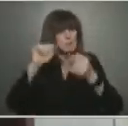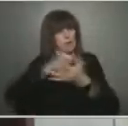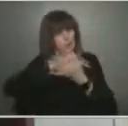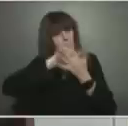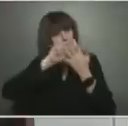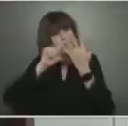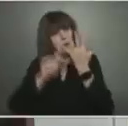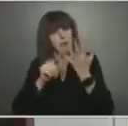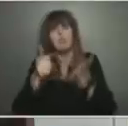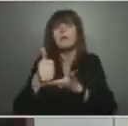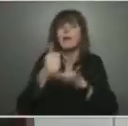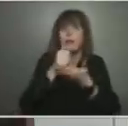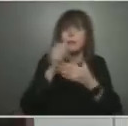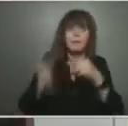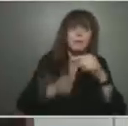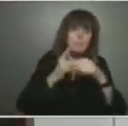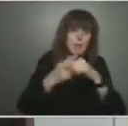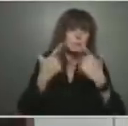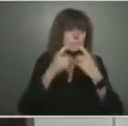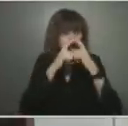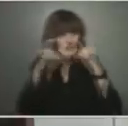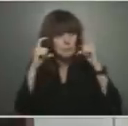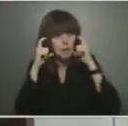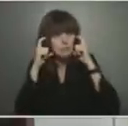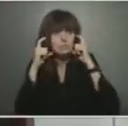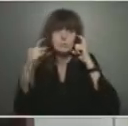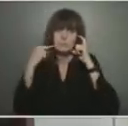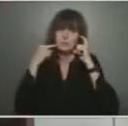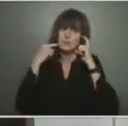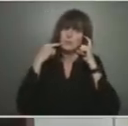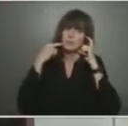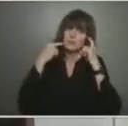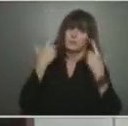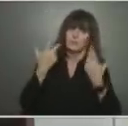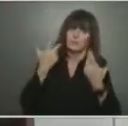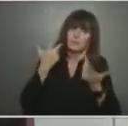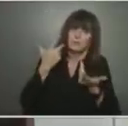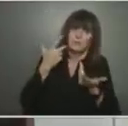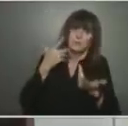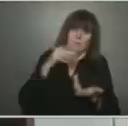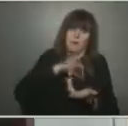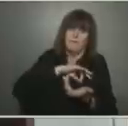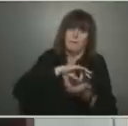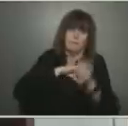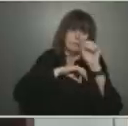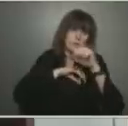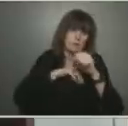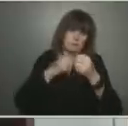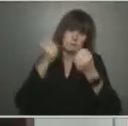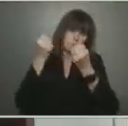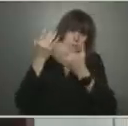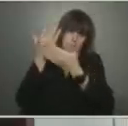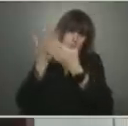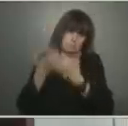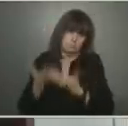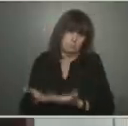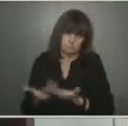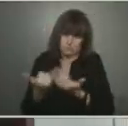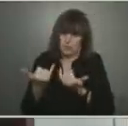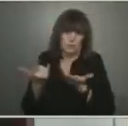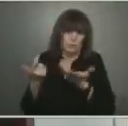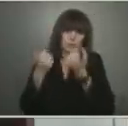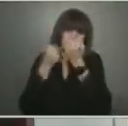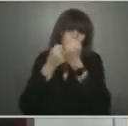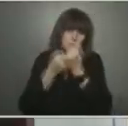is beneficial. We've got plenty of science, I believe, now to support masking. Although